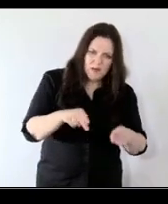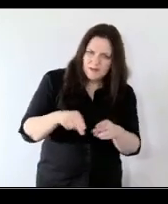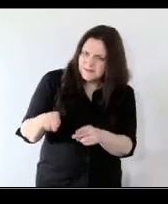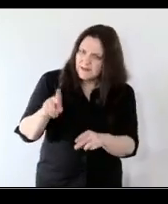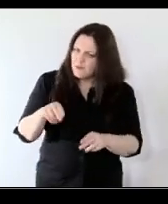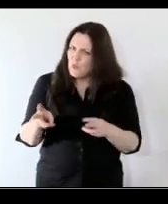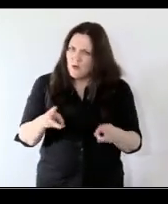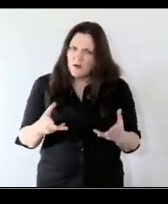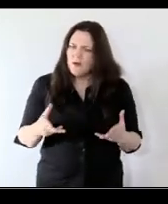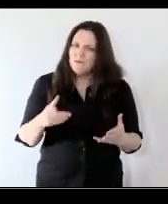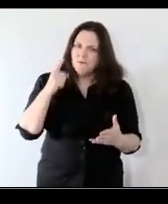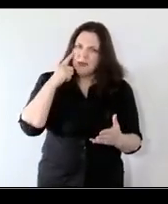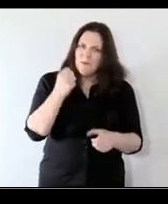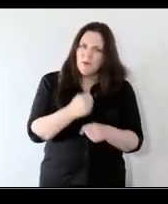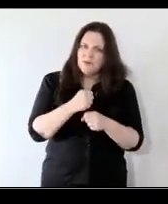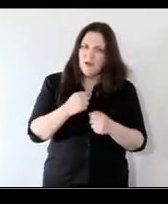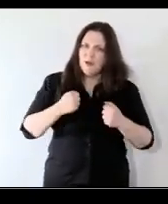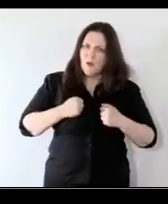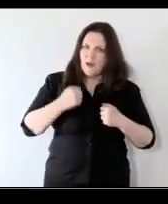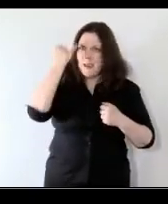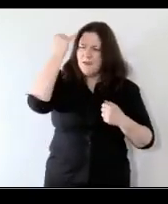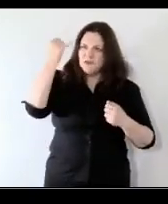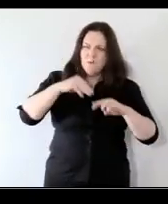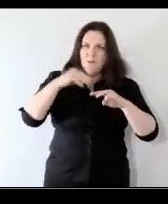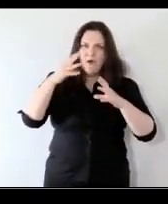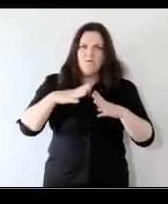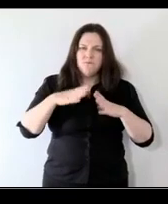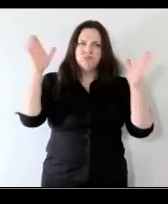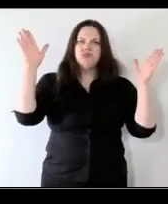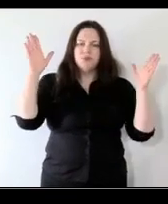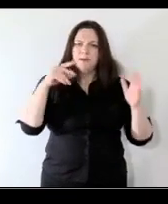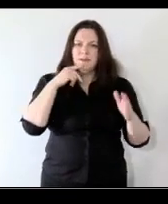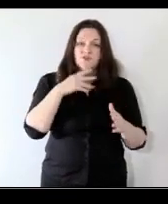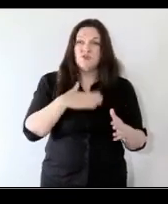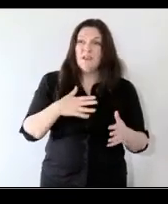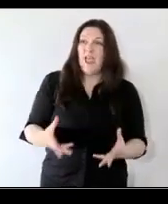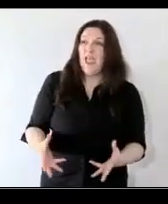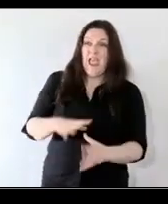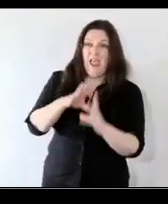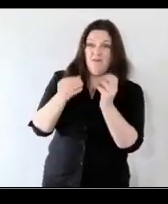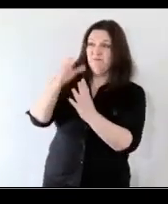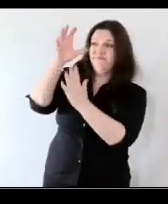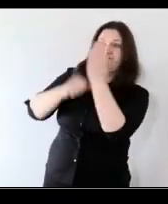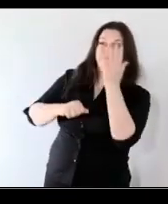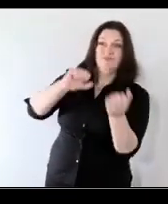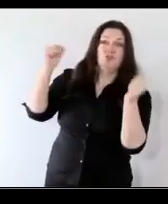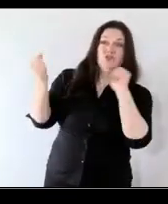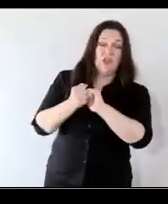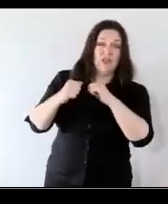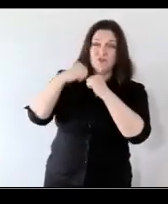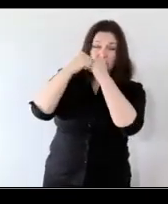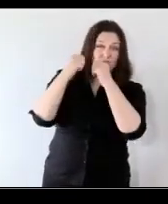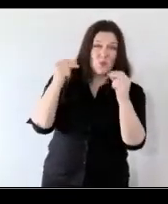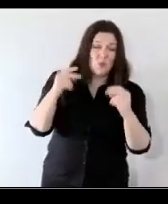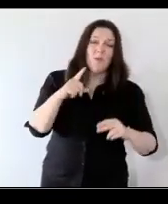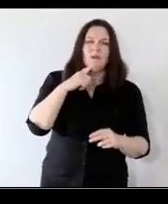and we need to sort of free up our imaginations i think to not just throw everything up in the air and try and change it all but think